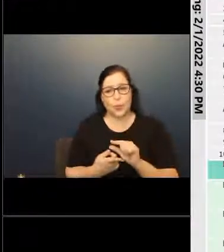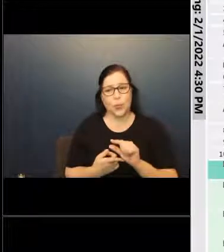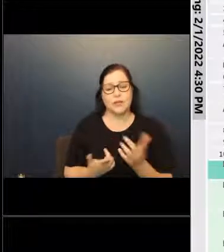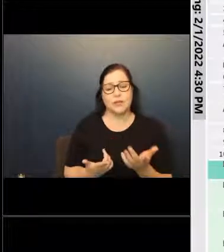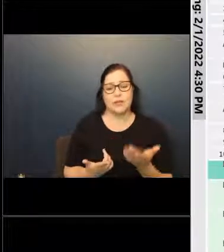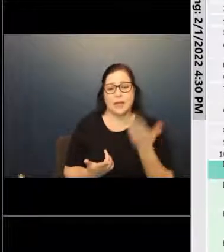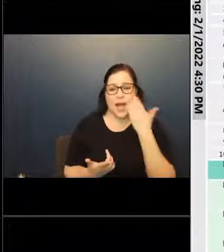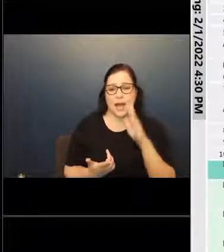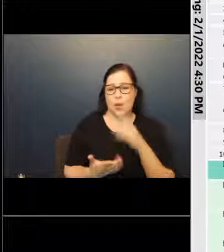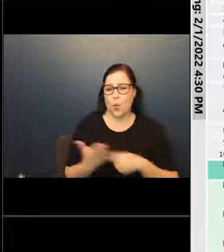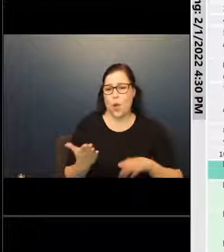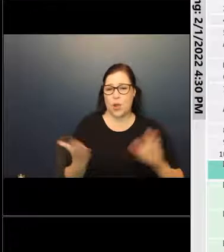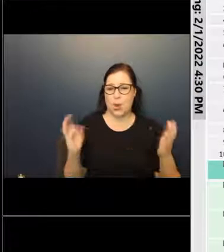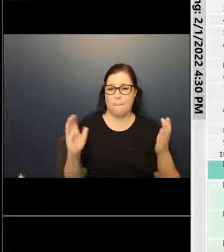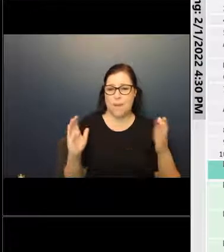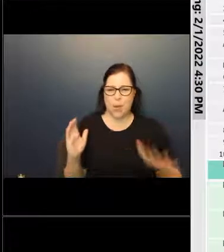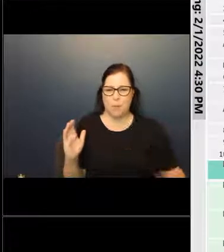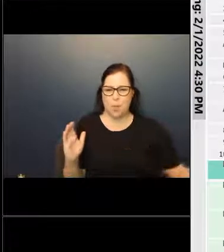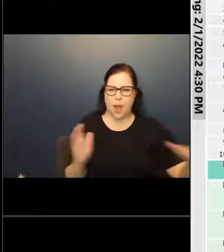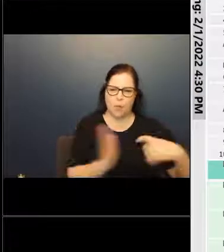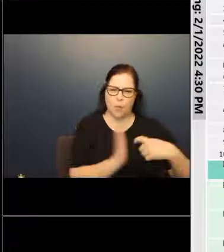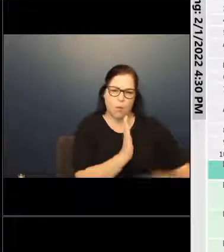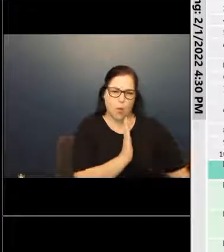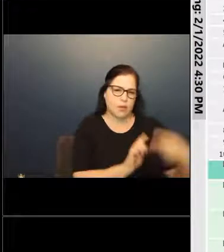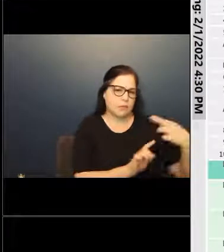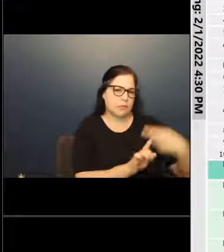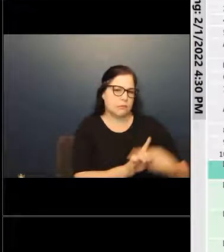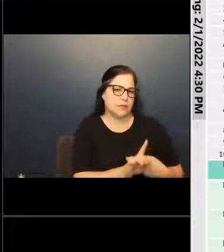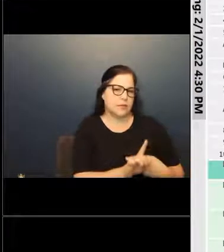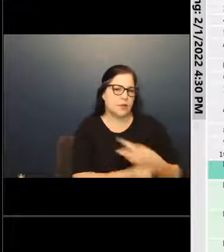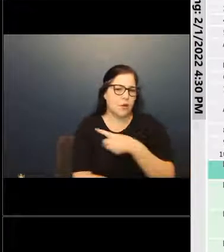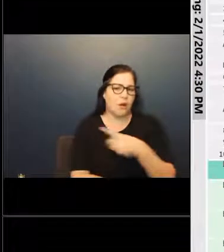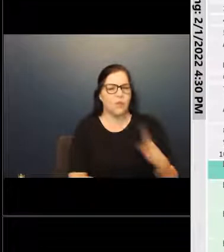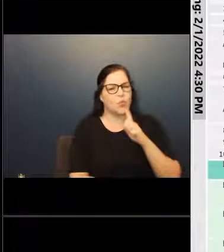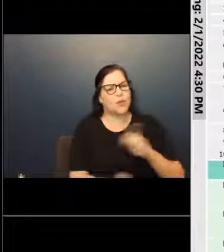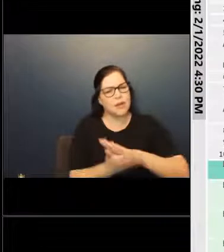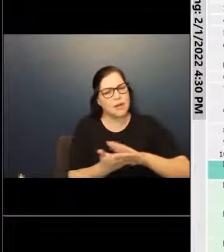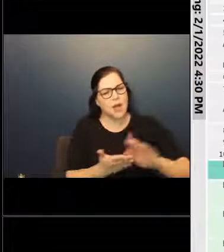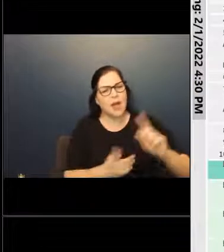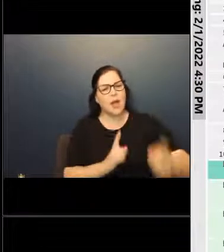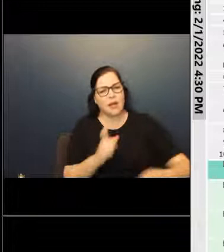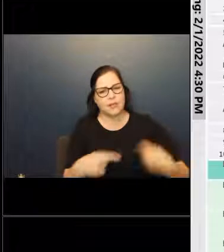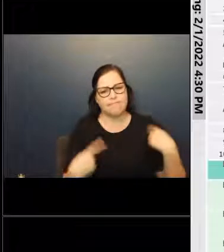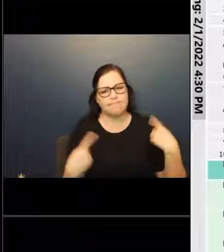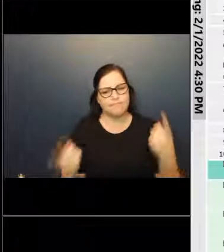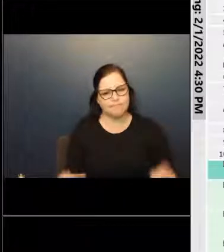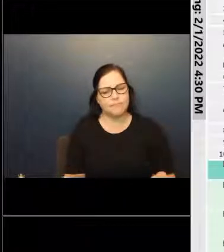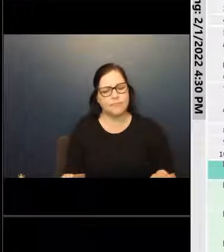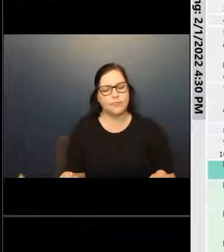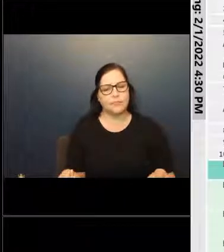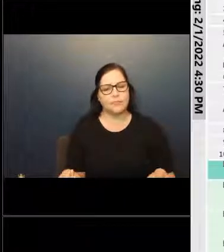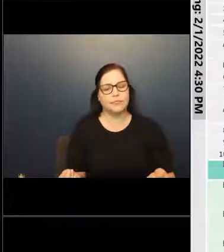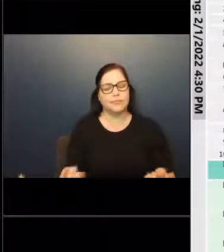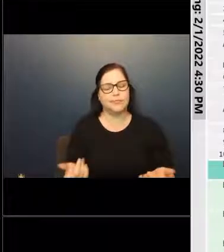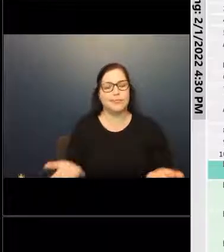you have for comparables in front of you. You guys have been more than generous up to this point. You know, I'm not sure